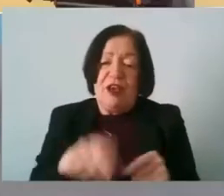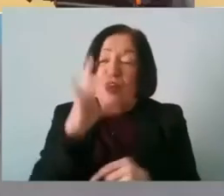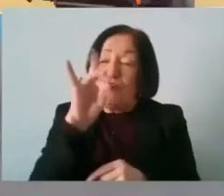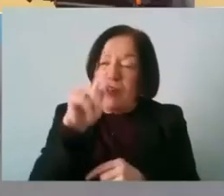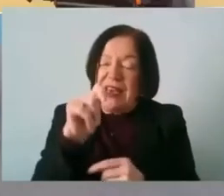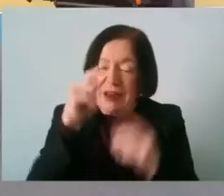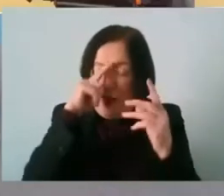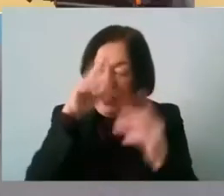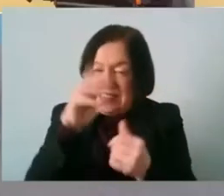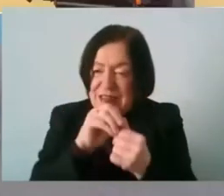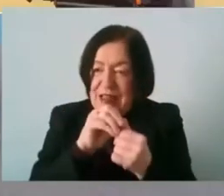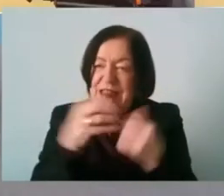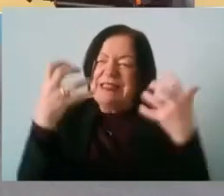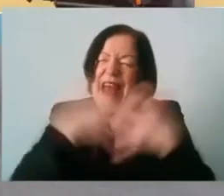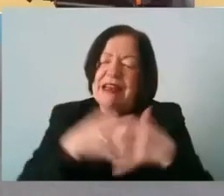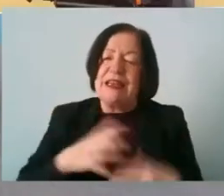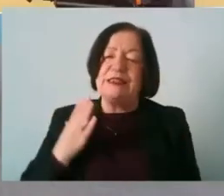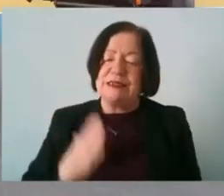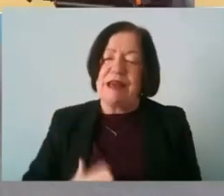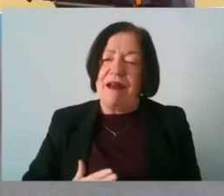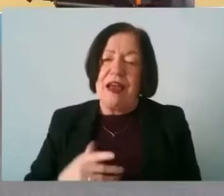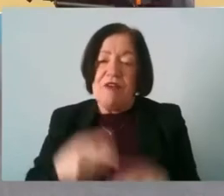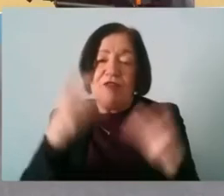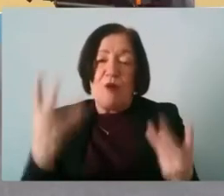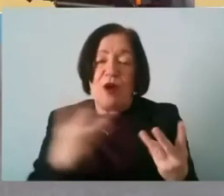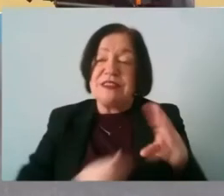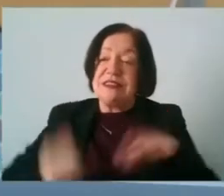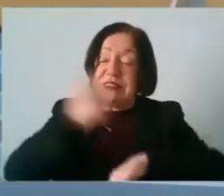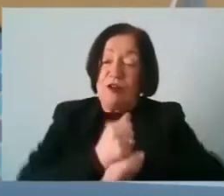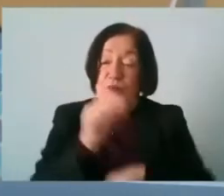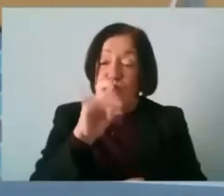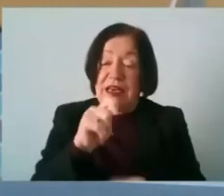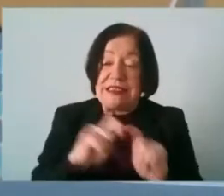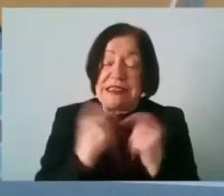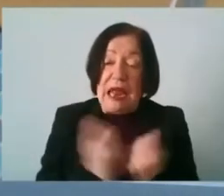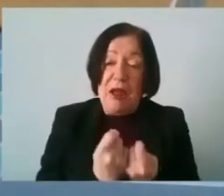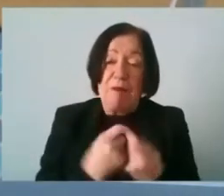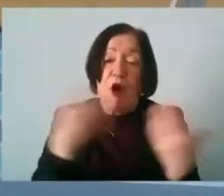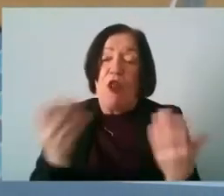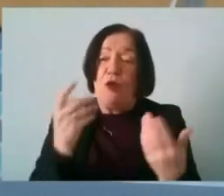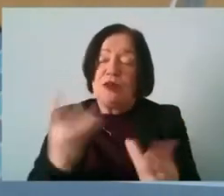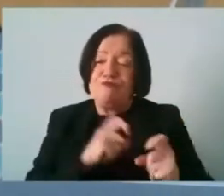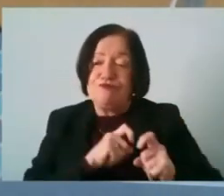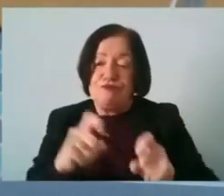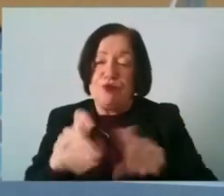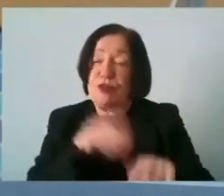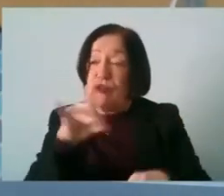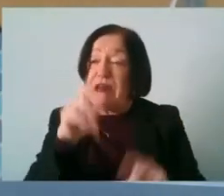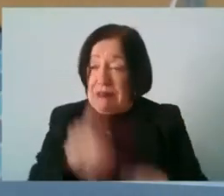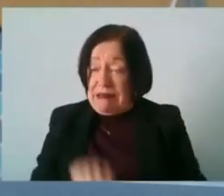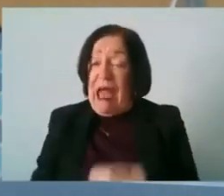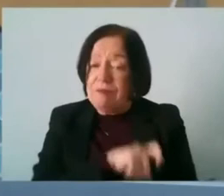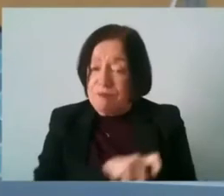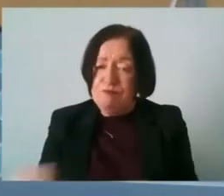technical side of things so even if they want to go and set up their cricket team or they want to carry on with their cricket they can but actually